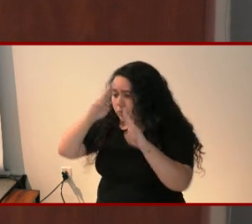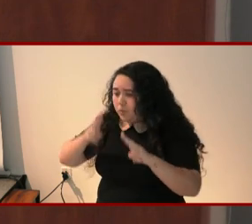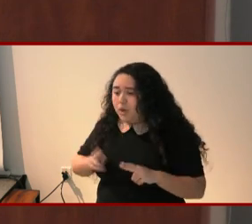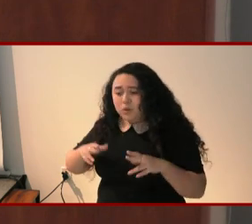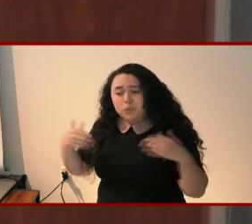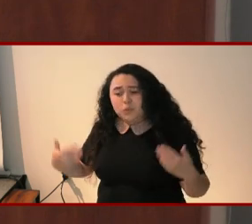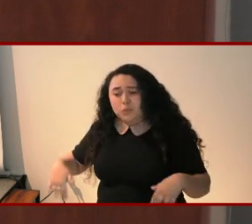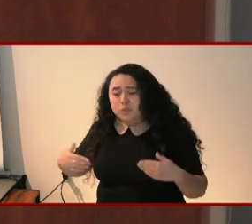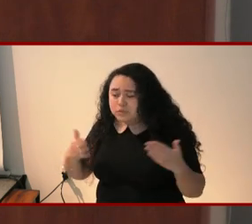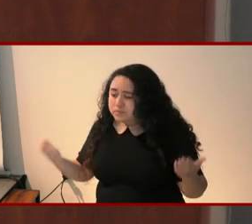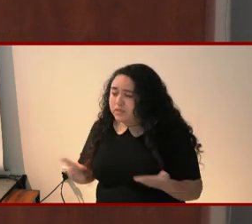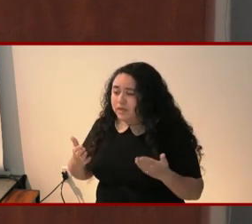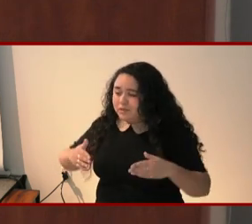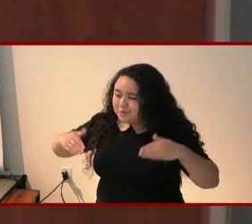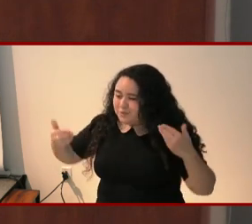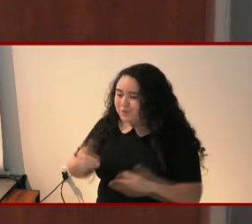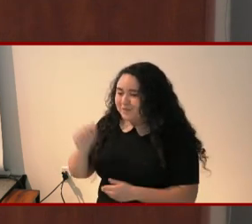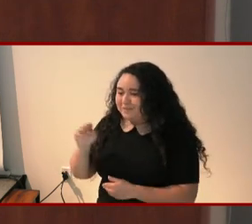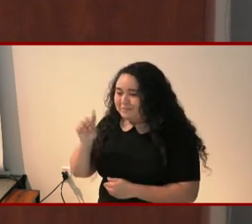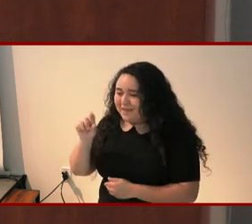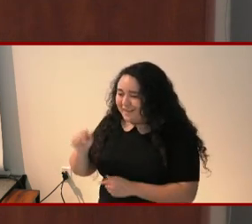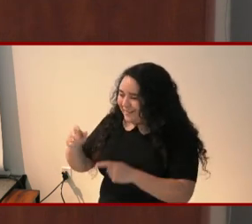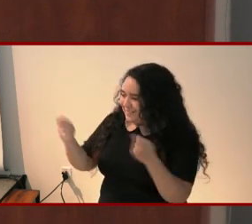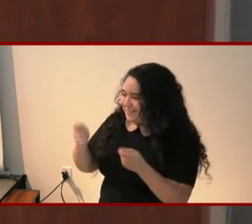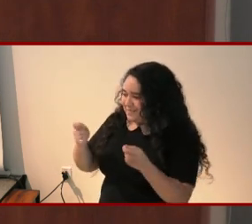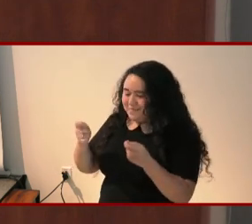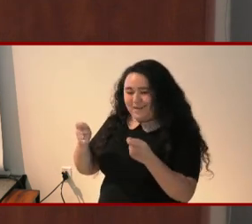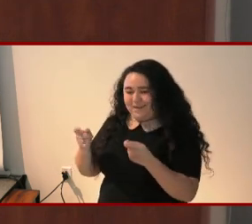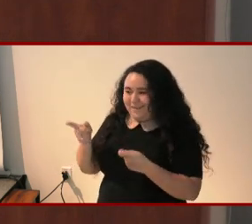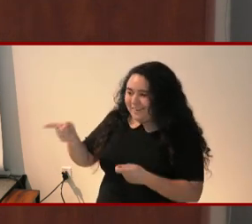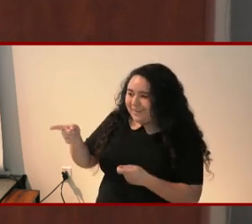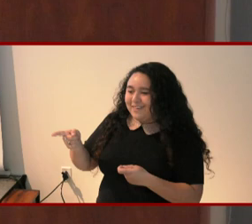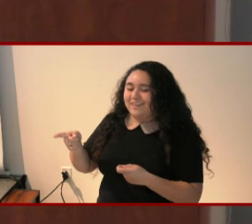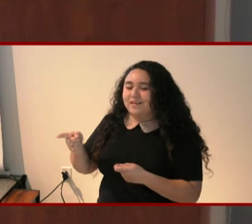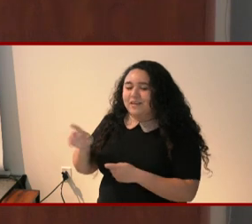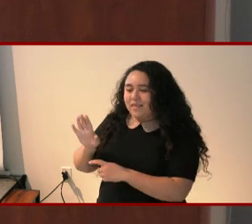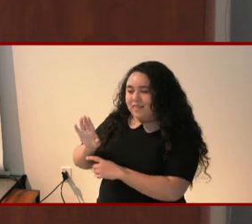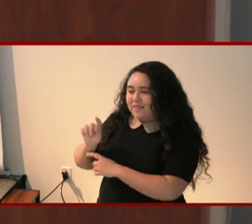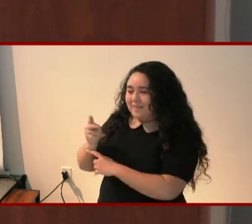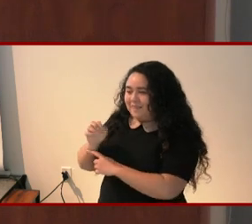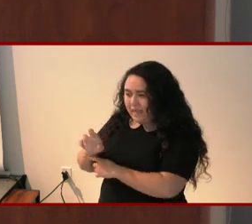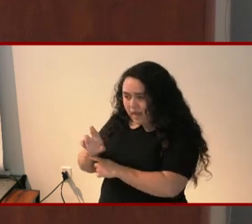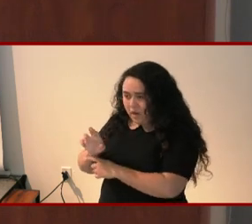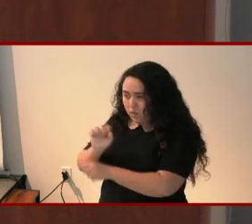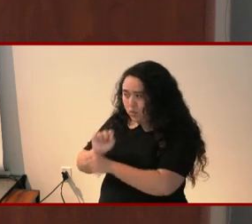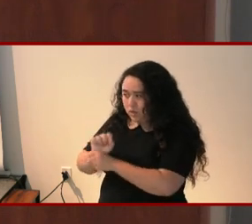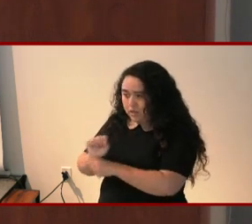be here to introduce Amanda and celebrate their work.